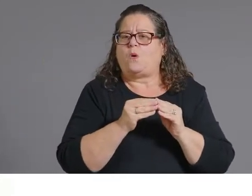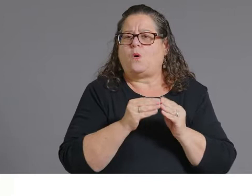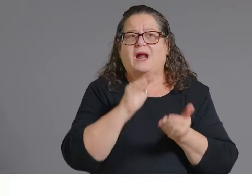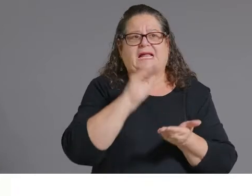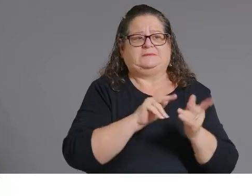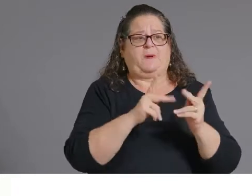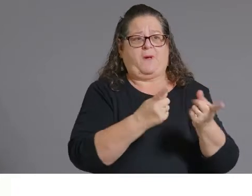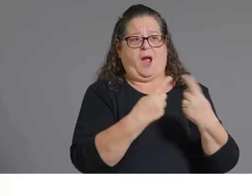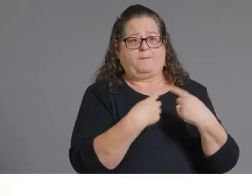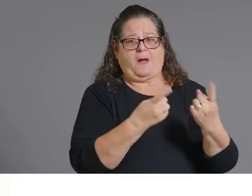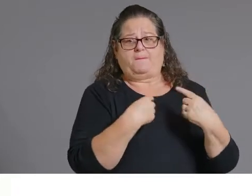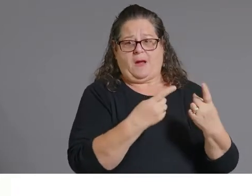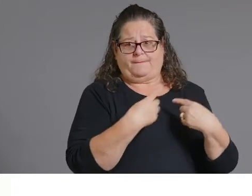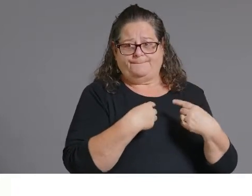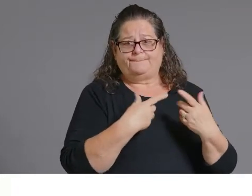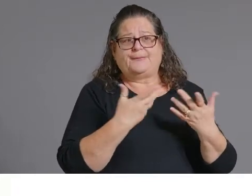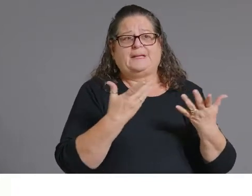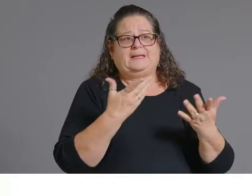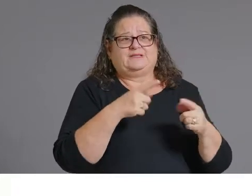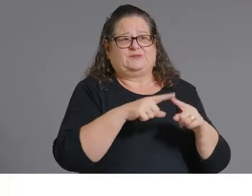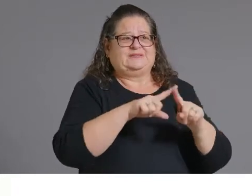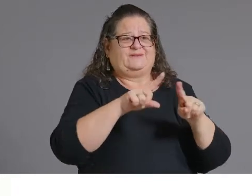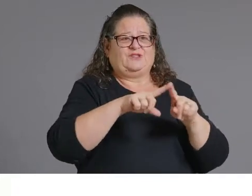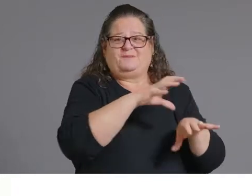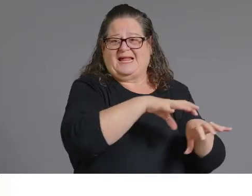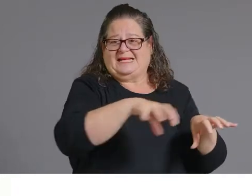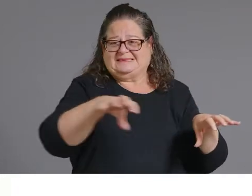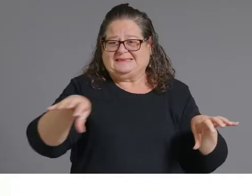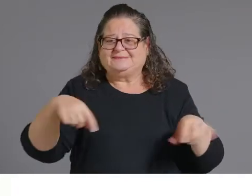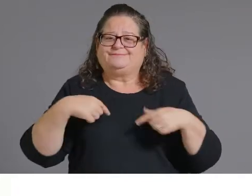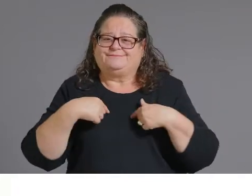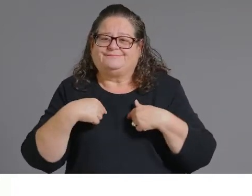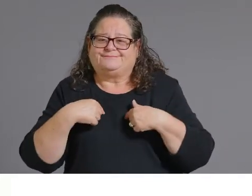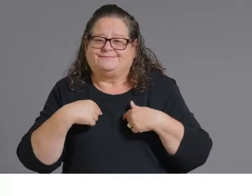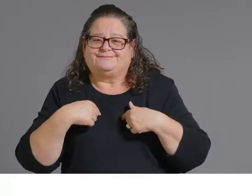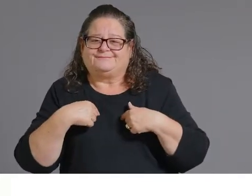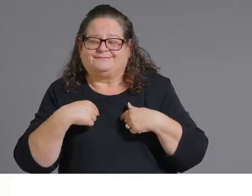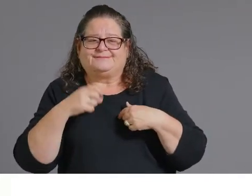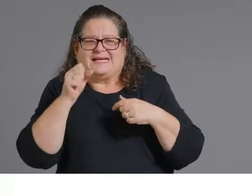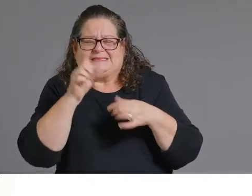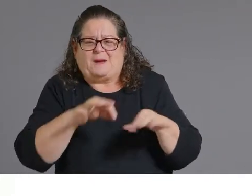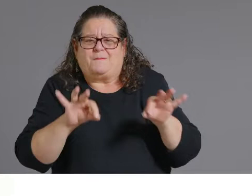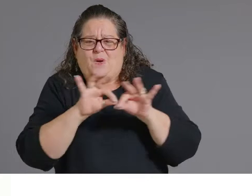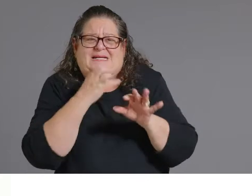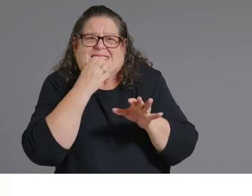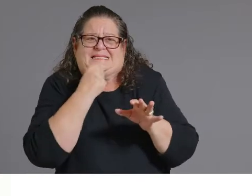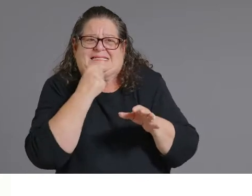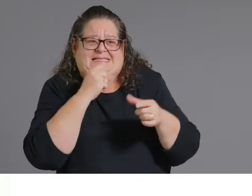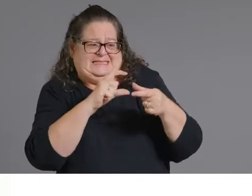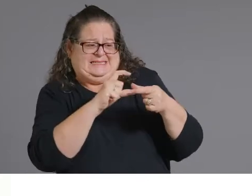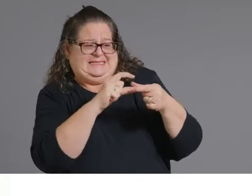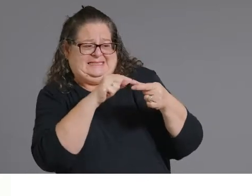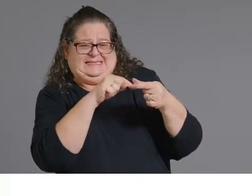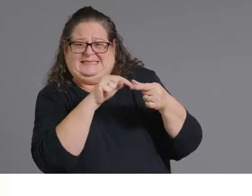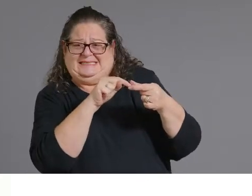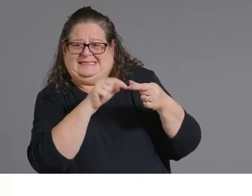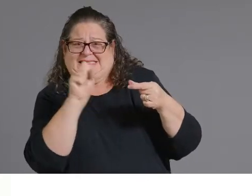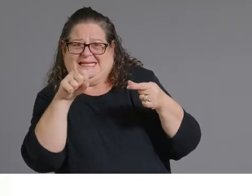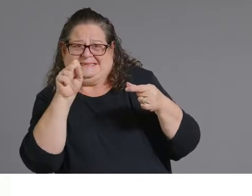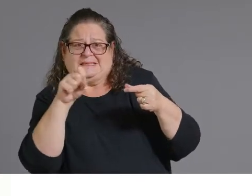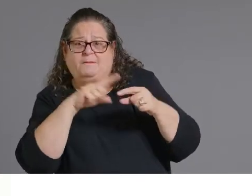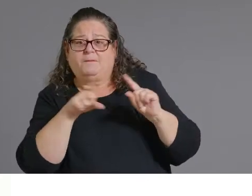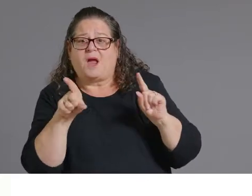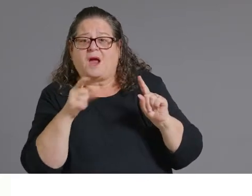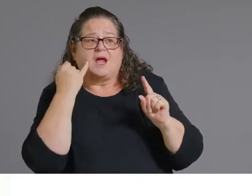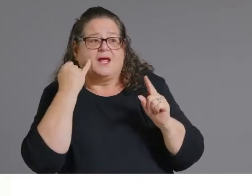want to ensure while we want to minimize wastage what we don't want to waste is the opportunity to get vaccine